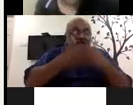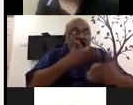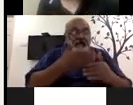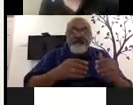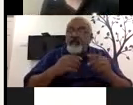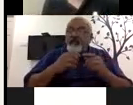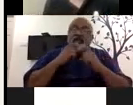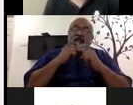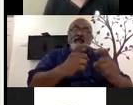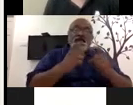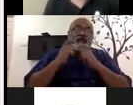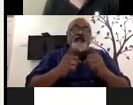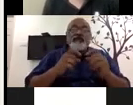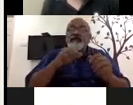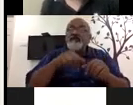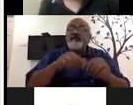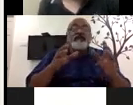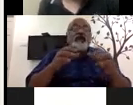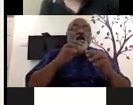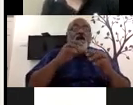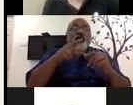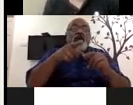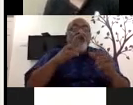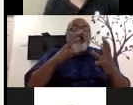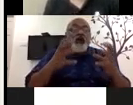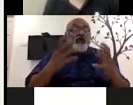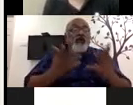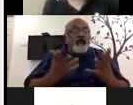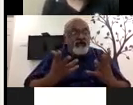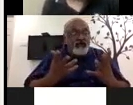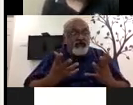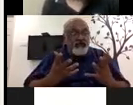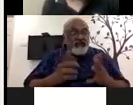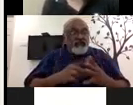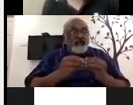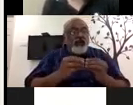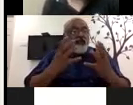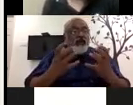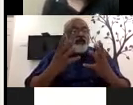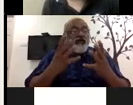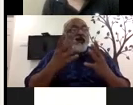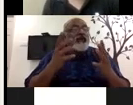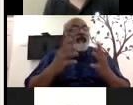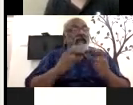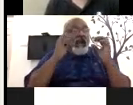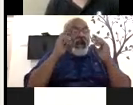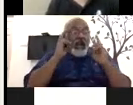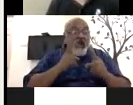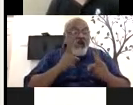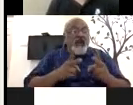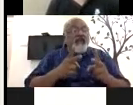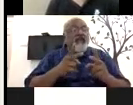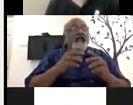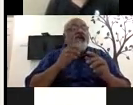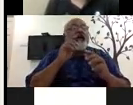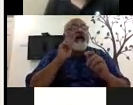um, what the industry is requiring. Uh, if you, if you, even if you're not able to do regular working hours, start with, uh, some work,